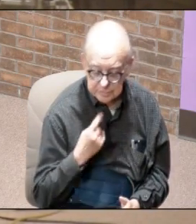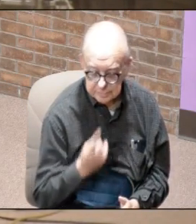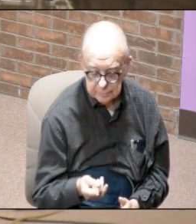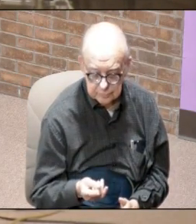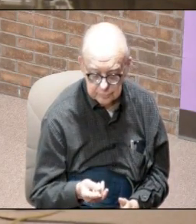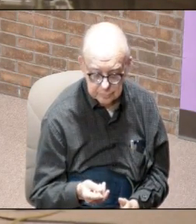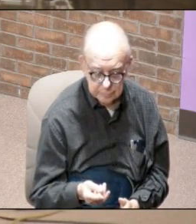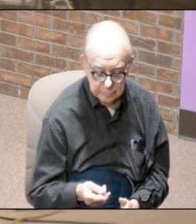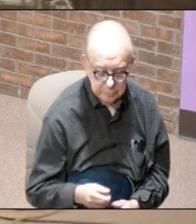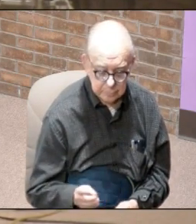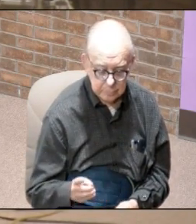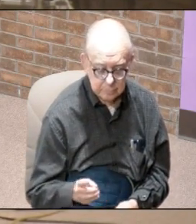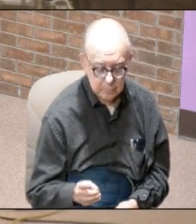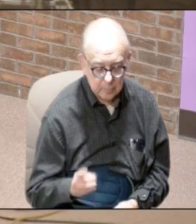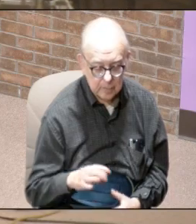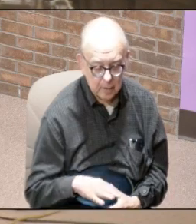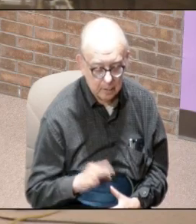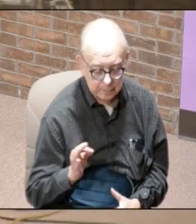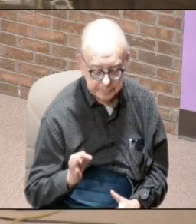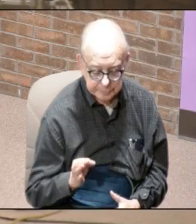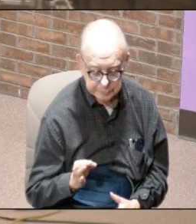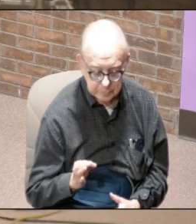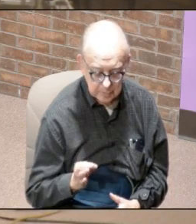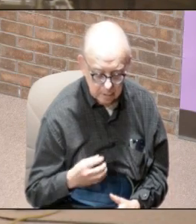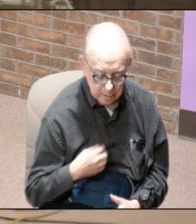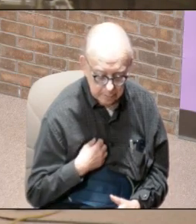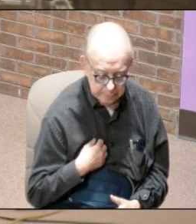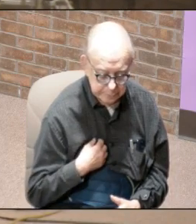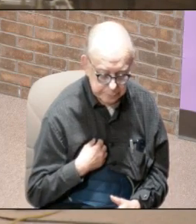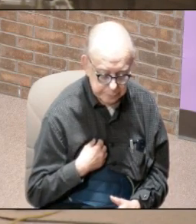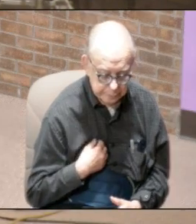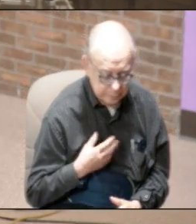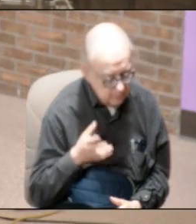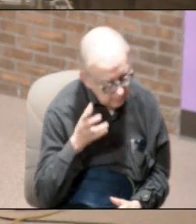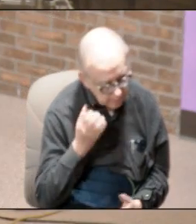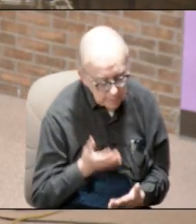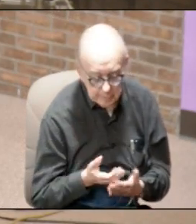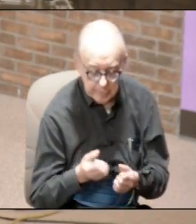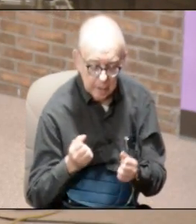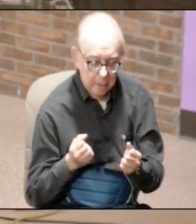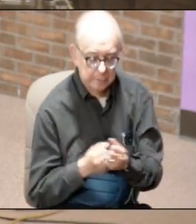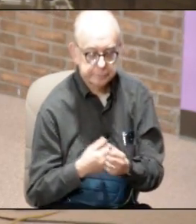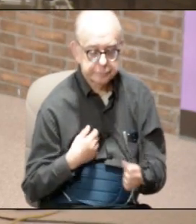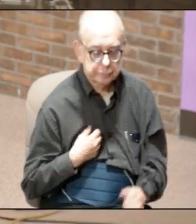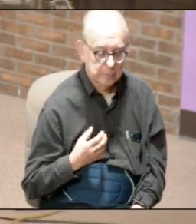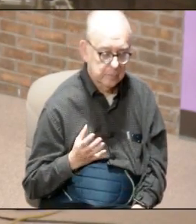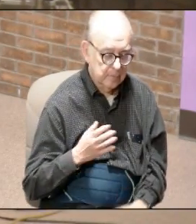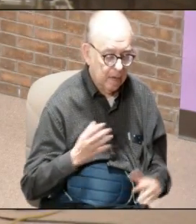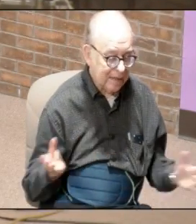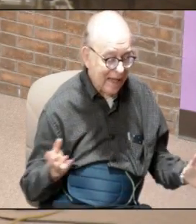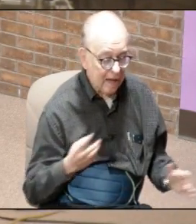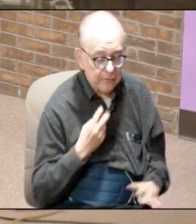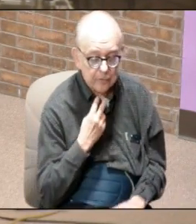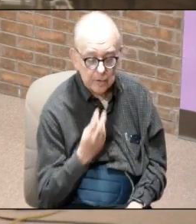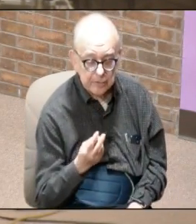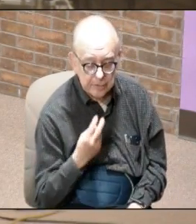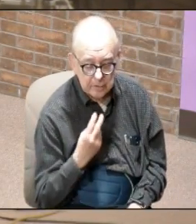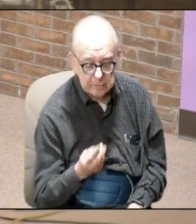he said that while he was in the spirit look at what he said he said I heard behind me a loud voice